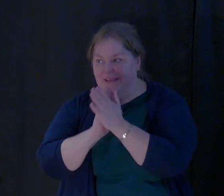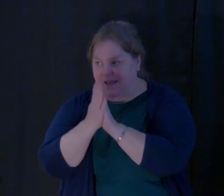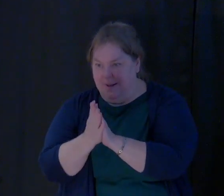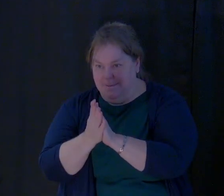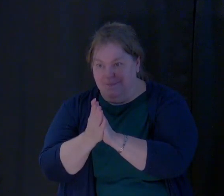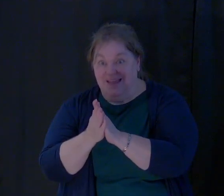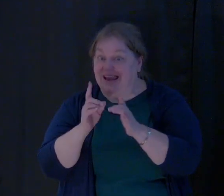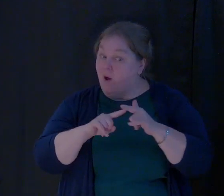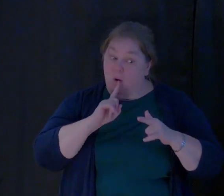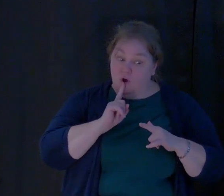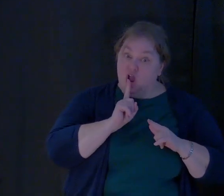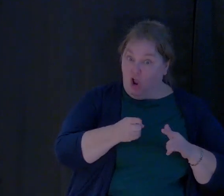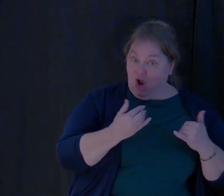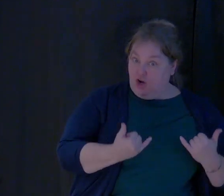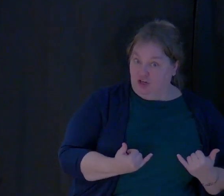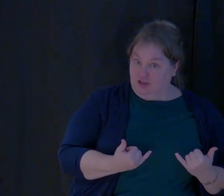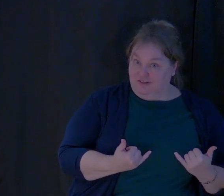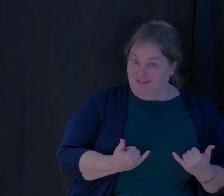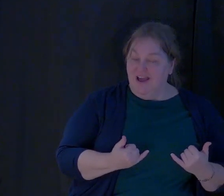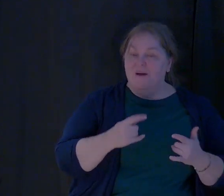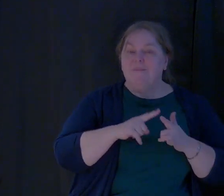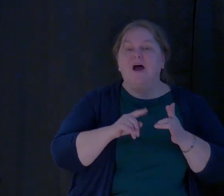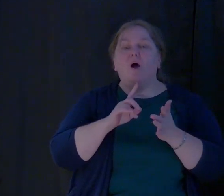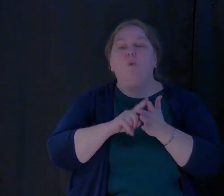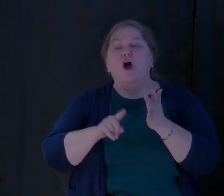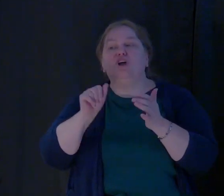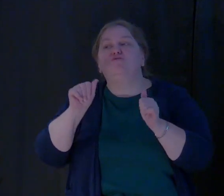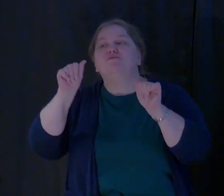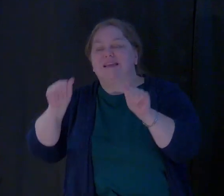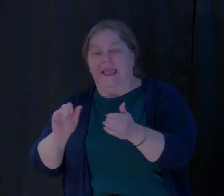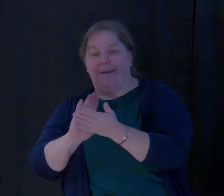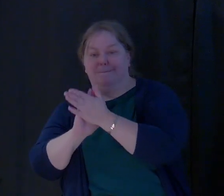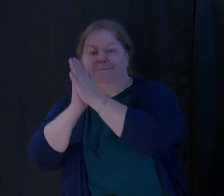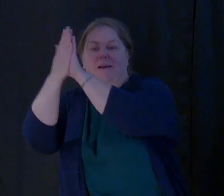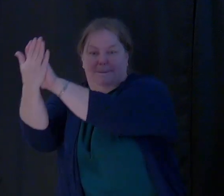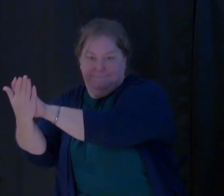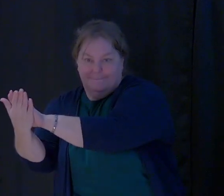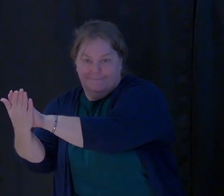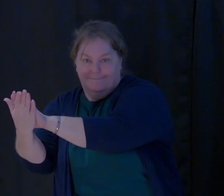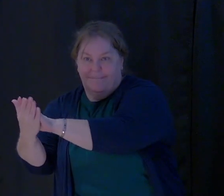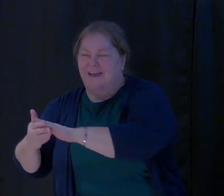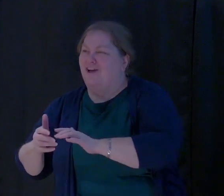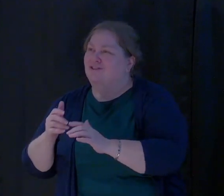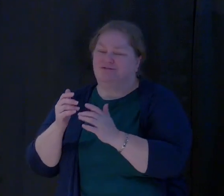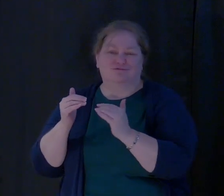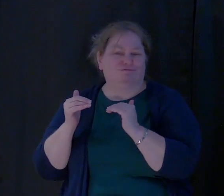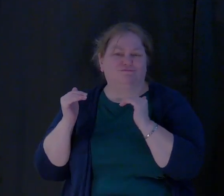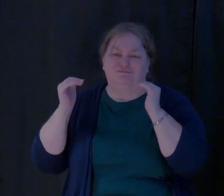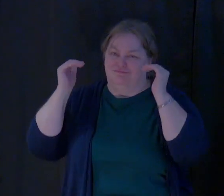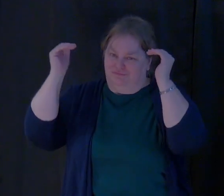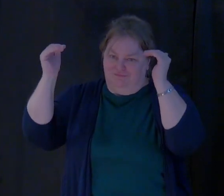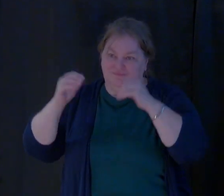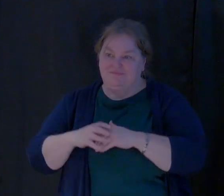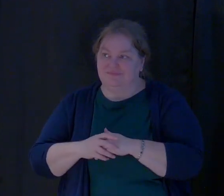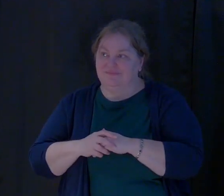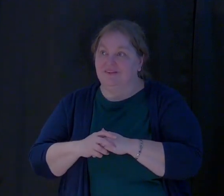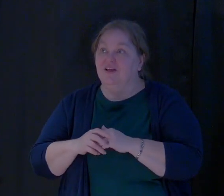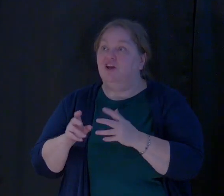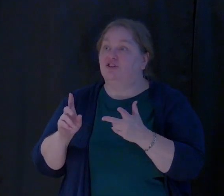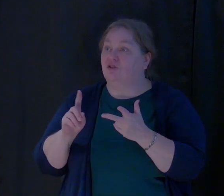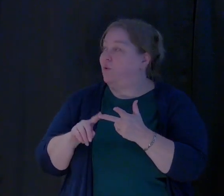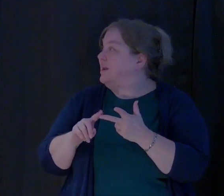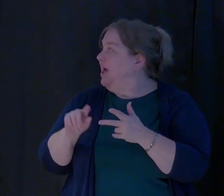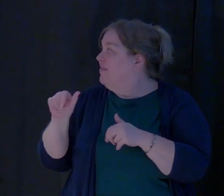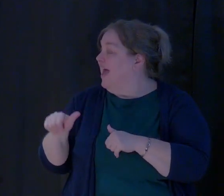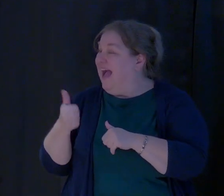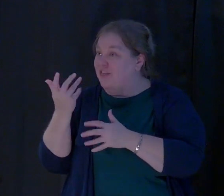Not of what we are but what we can become greater in him. So the second thing we need to